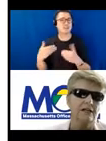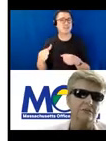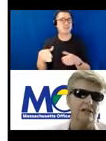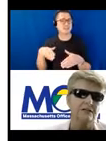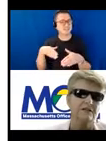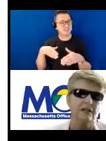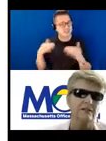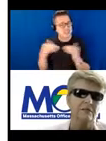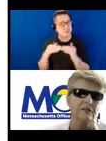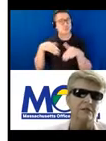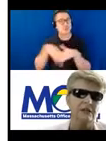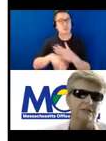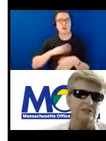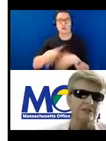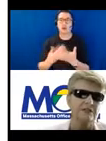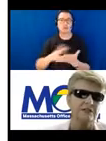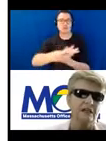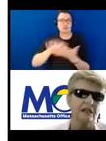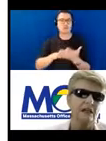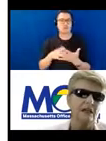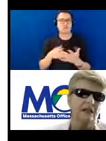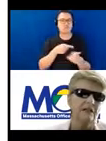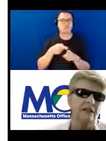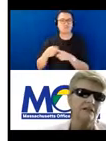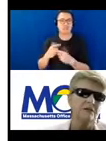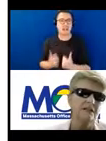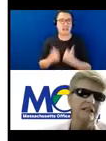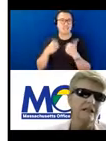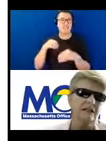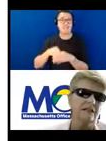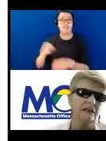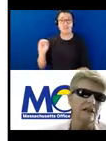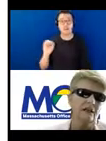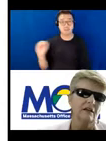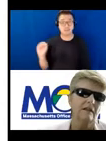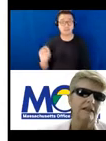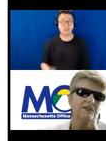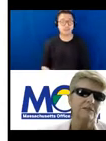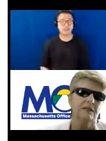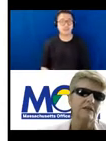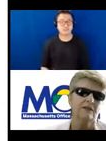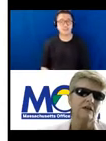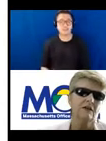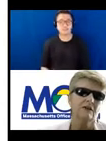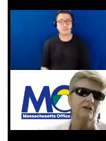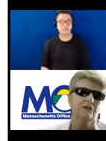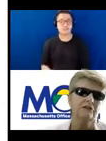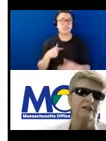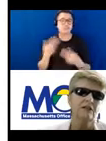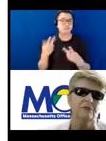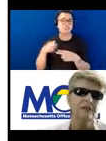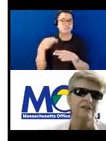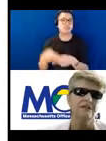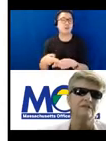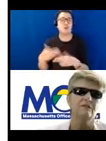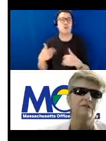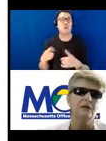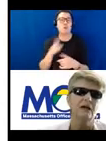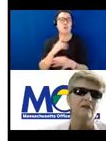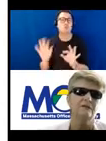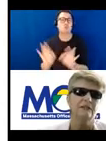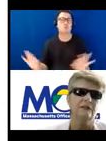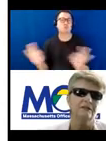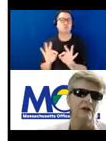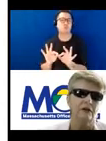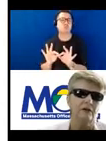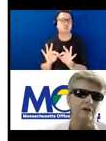all aspects of life within Massachusetts. And as I was saying, that's been a critical piece of what